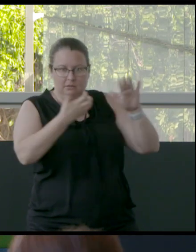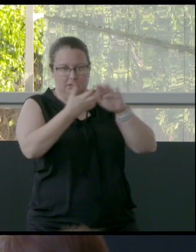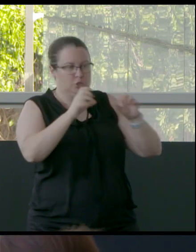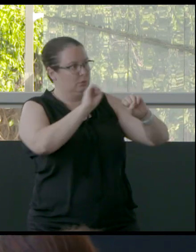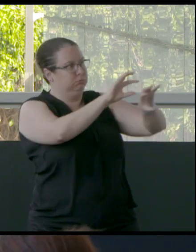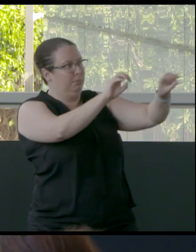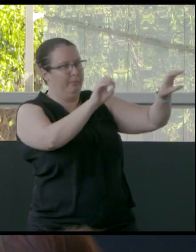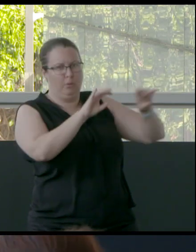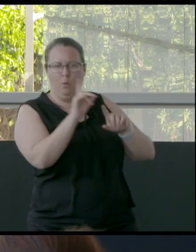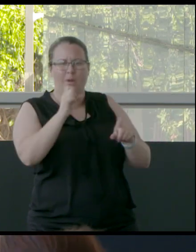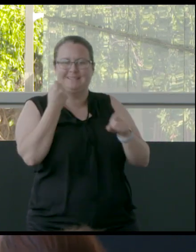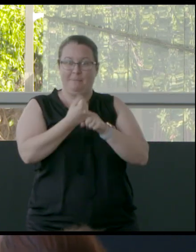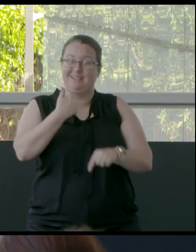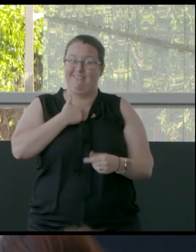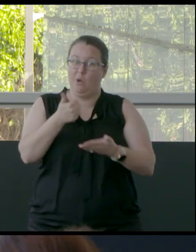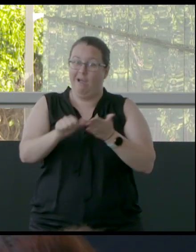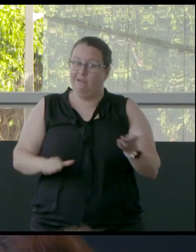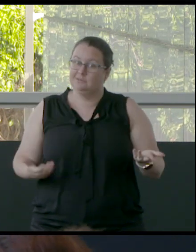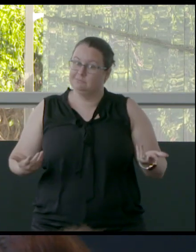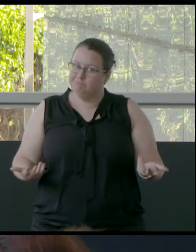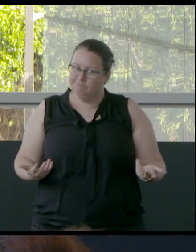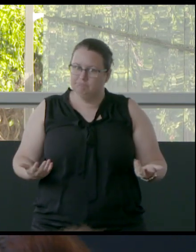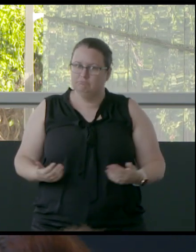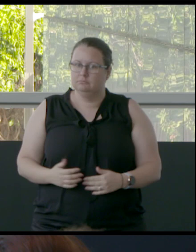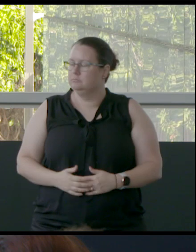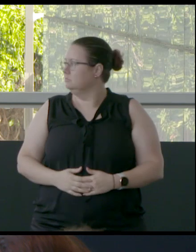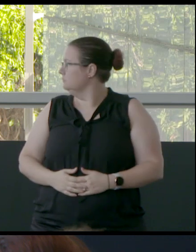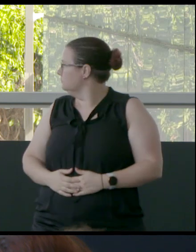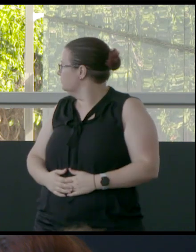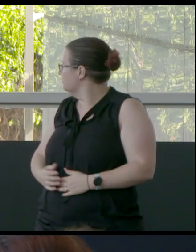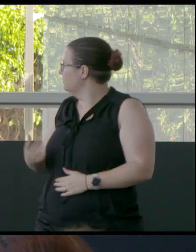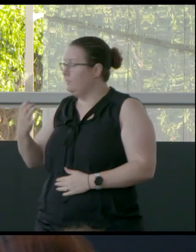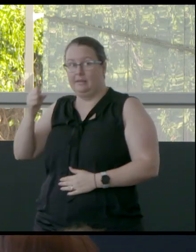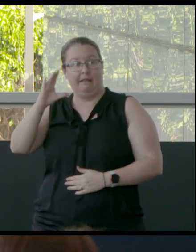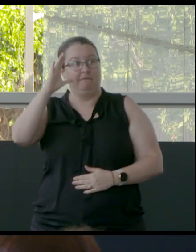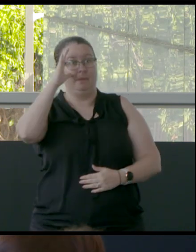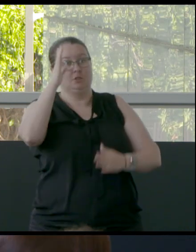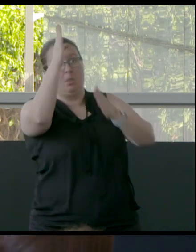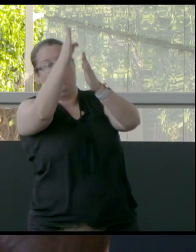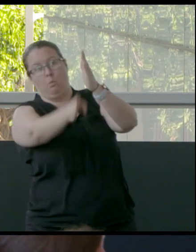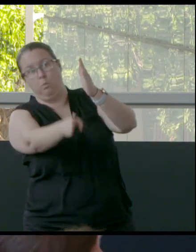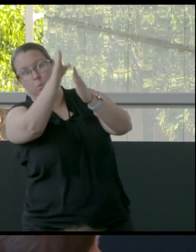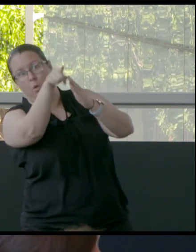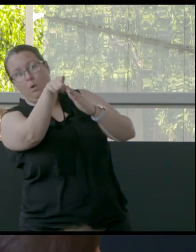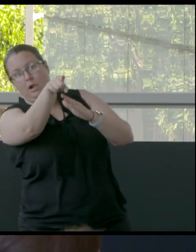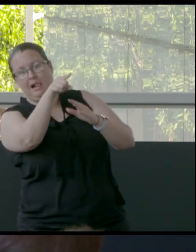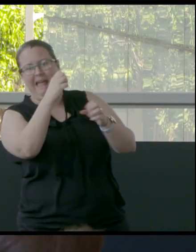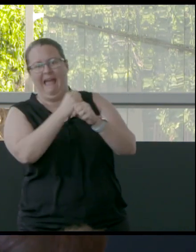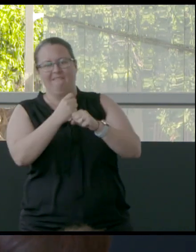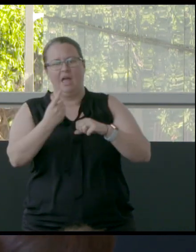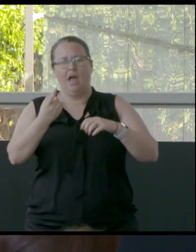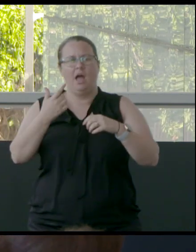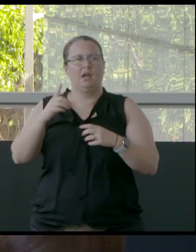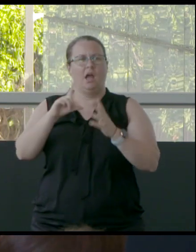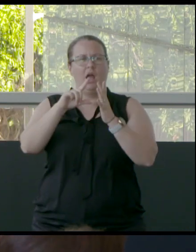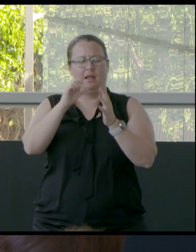everything that we do? Here in this image over here on the wall of a glacier, a man